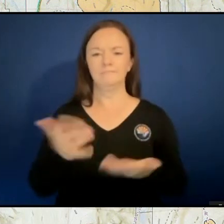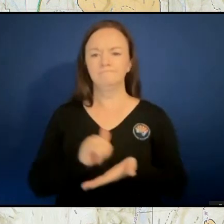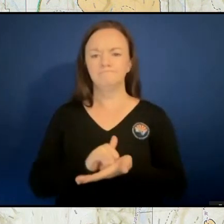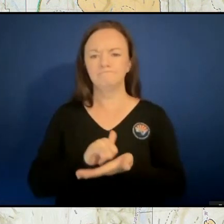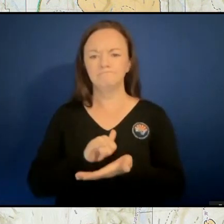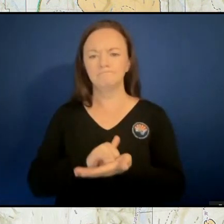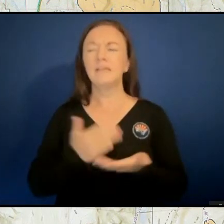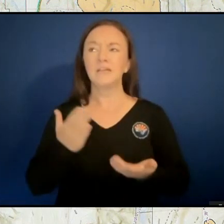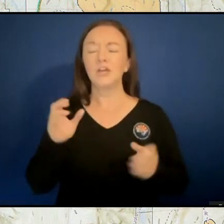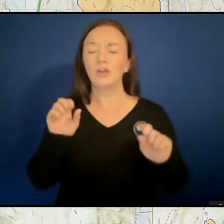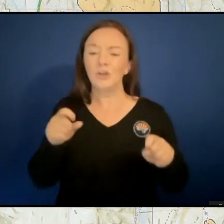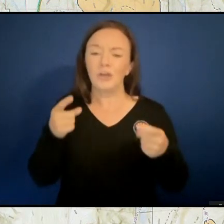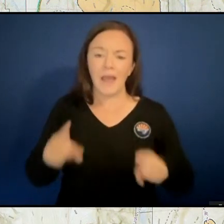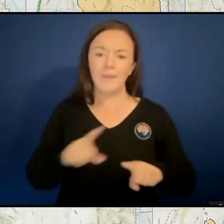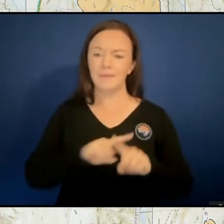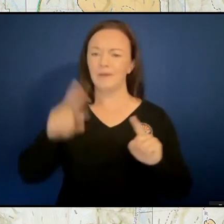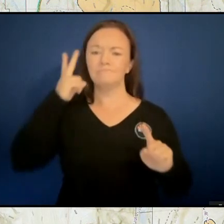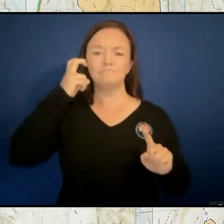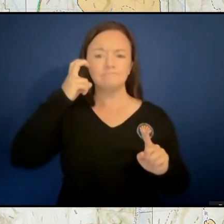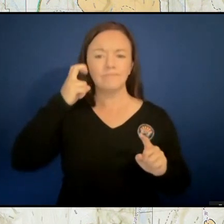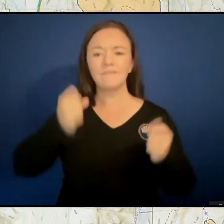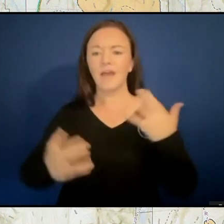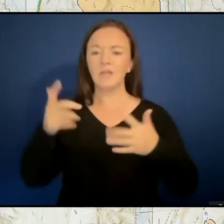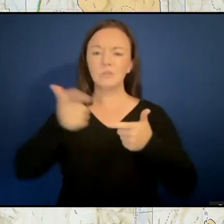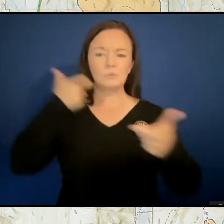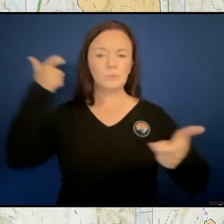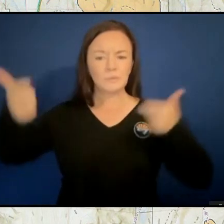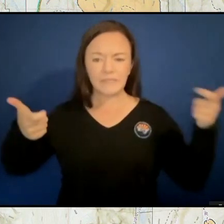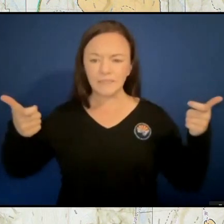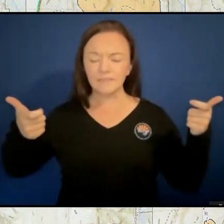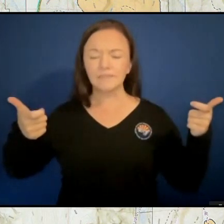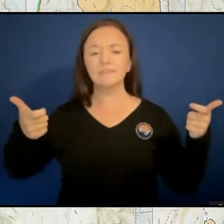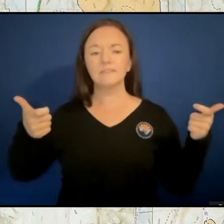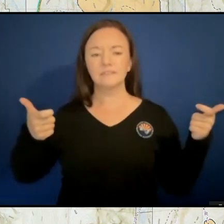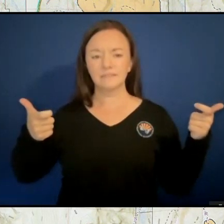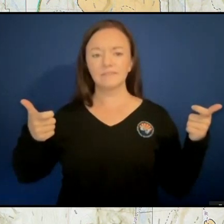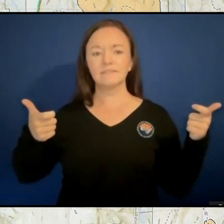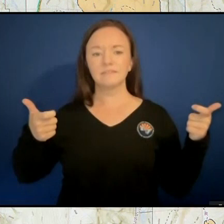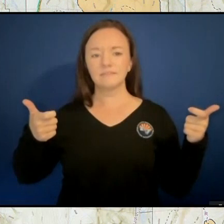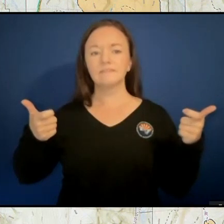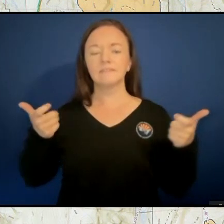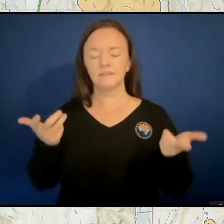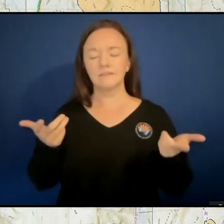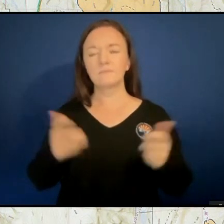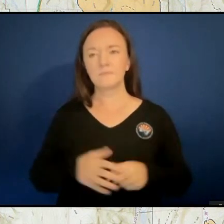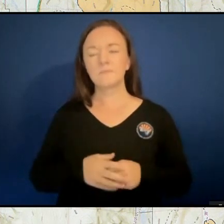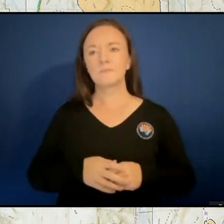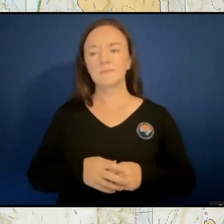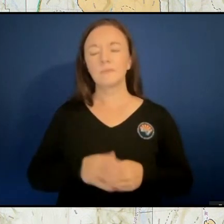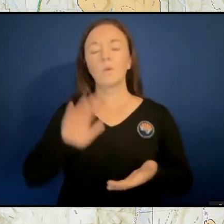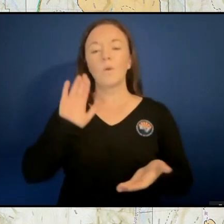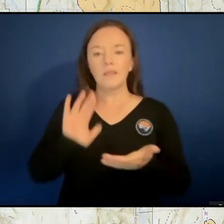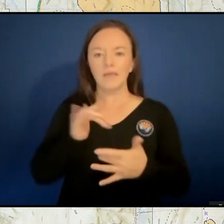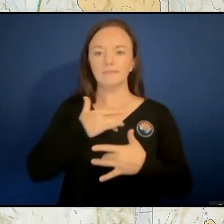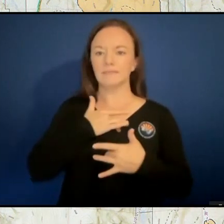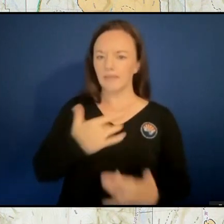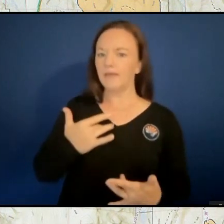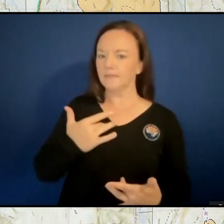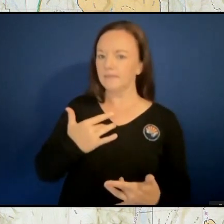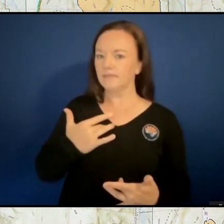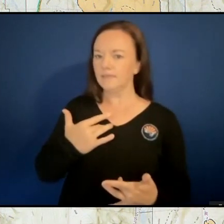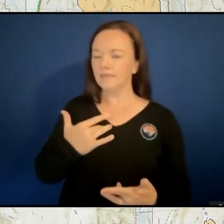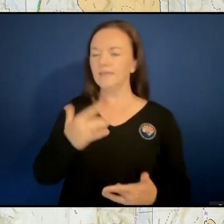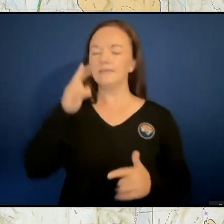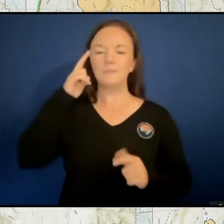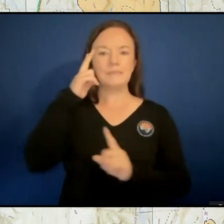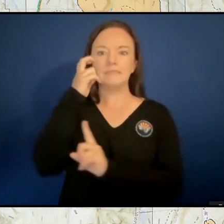when a fire's this big, it is, it is less likely than not that you would get fire